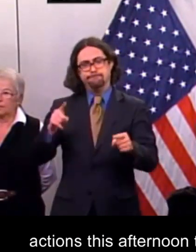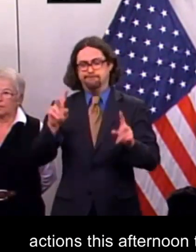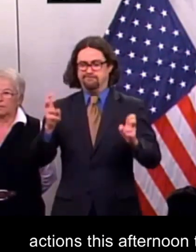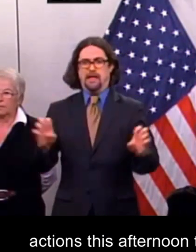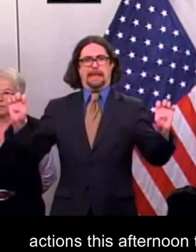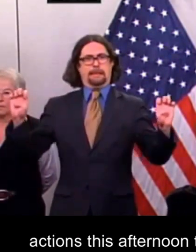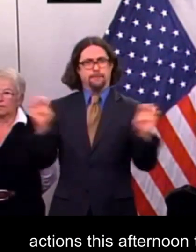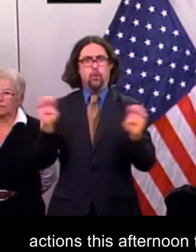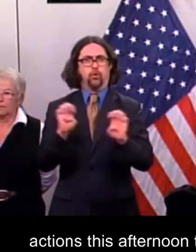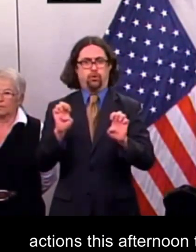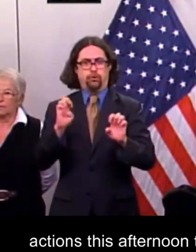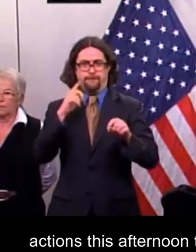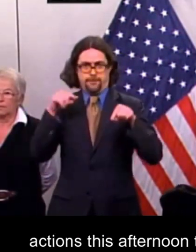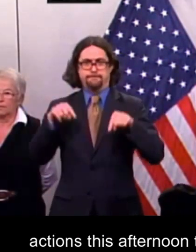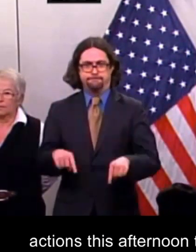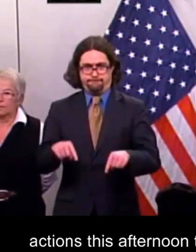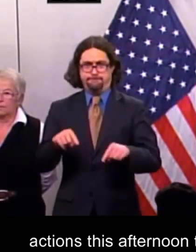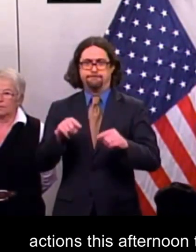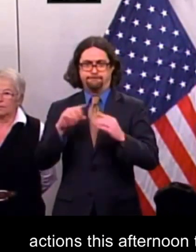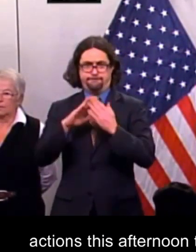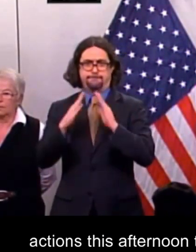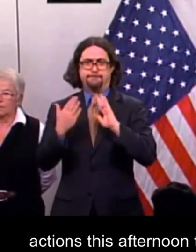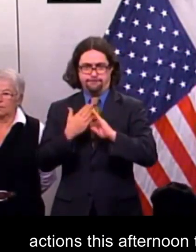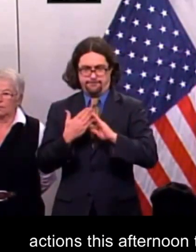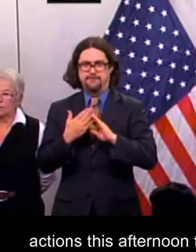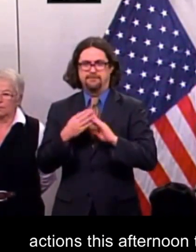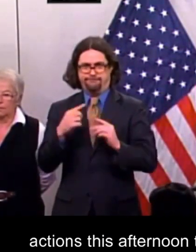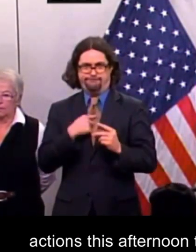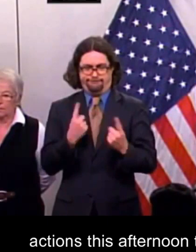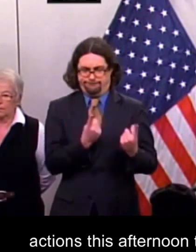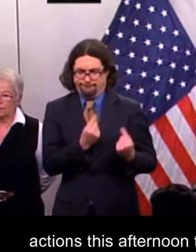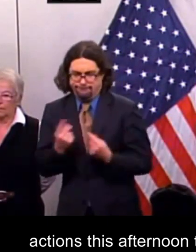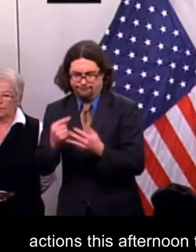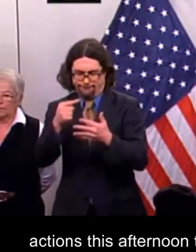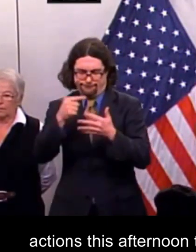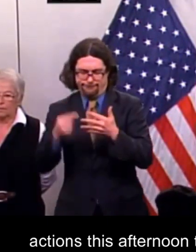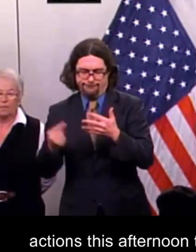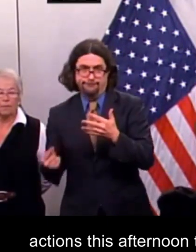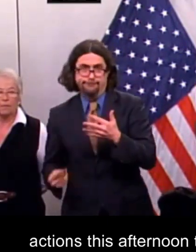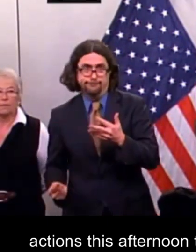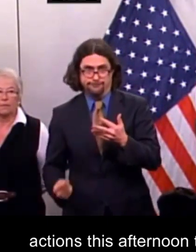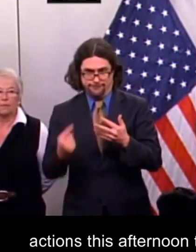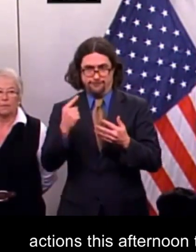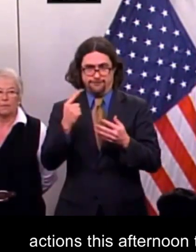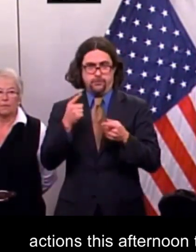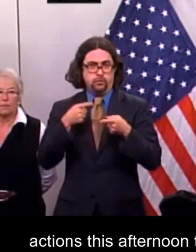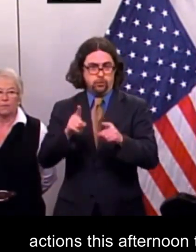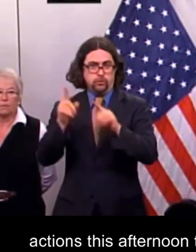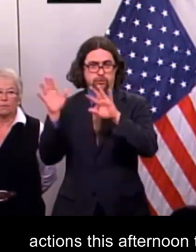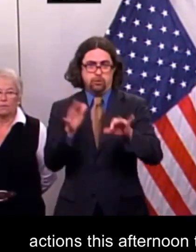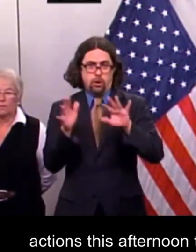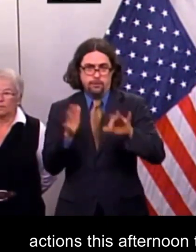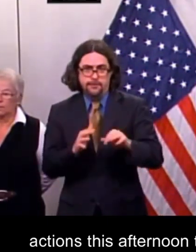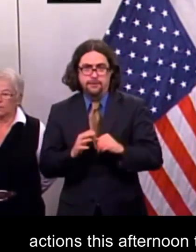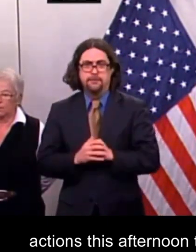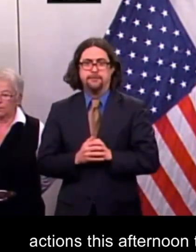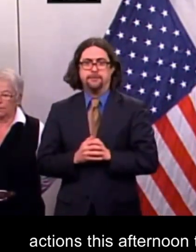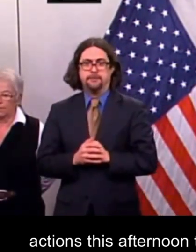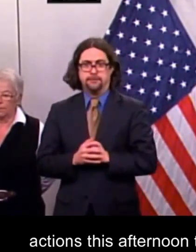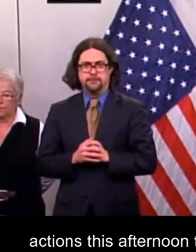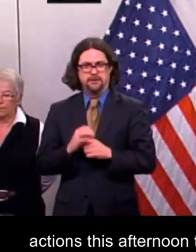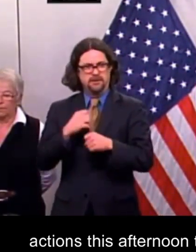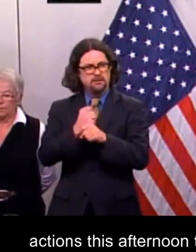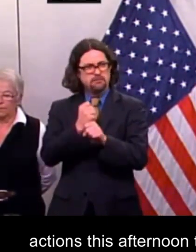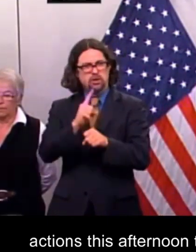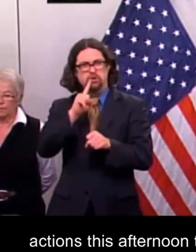actions this afternoon to secure our roads and our city to make sure our people will